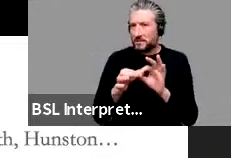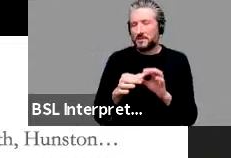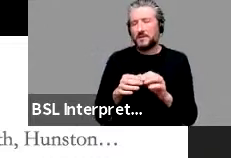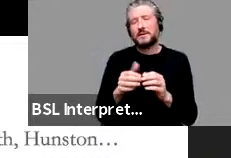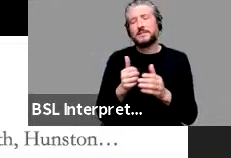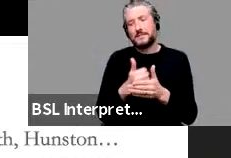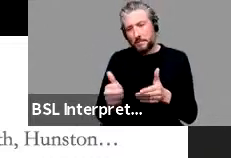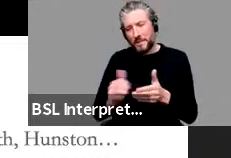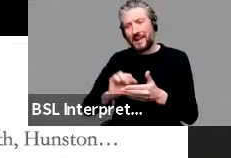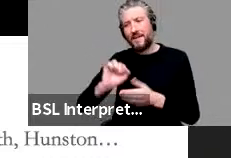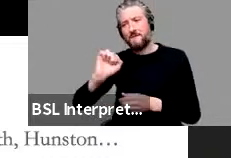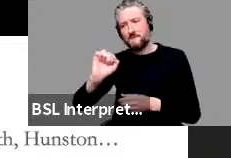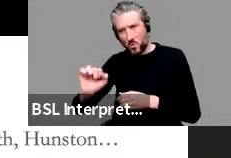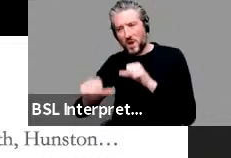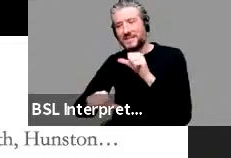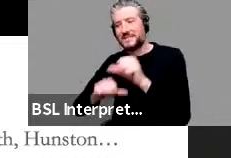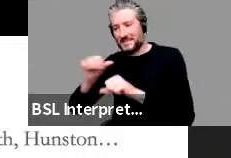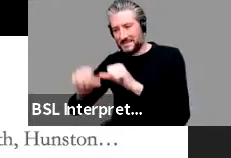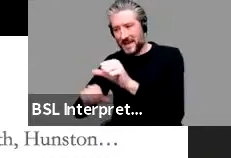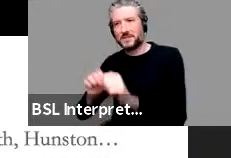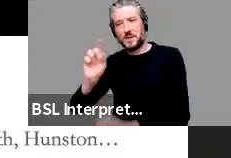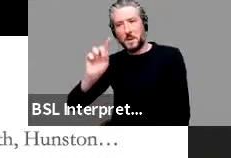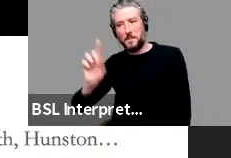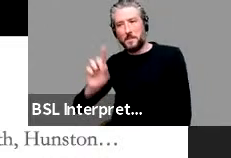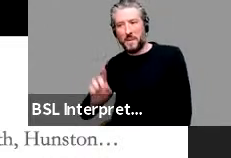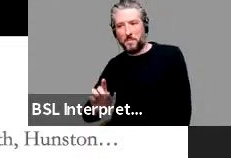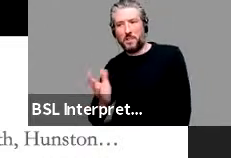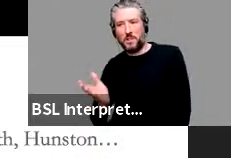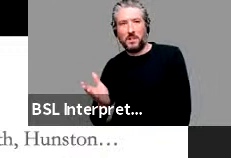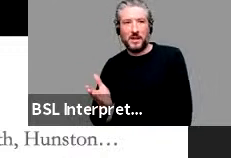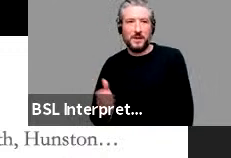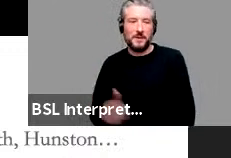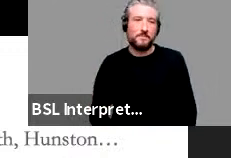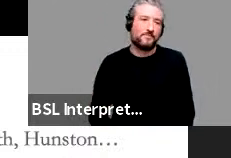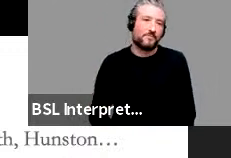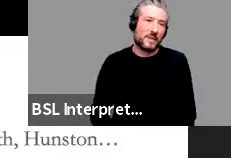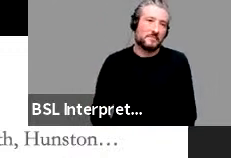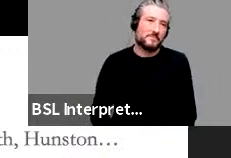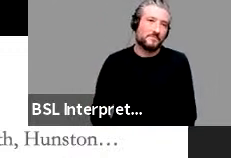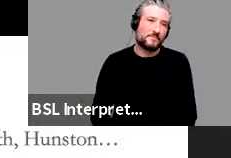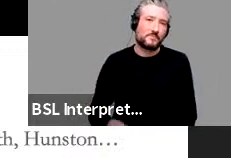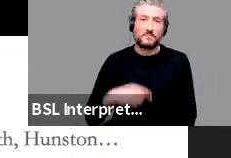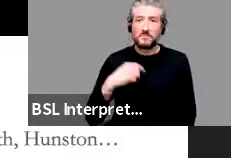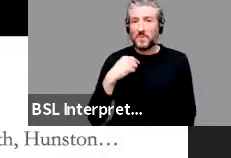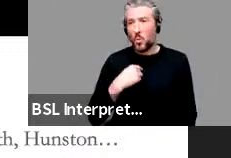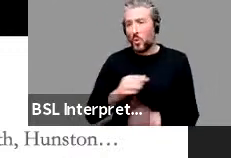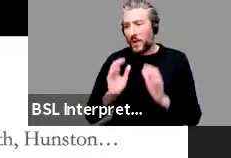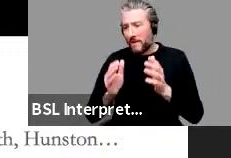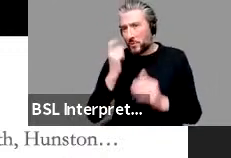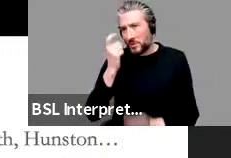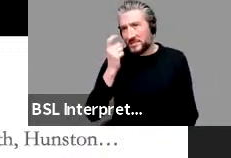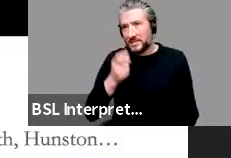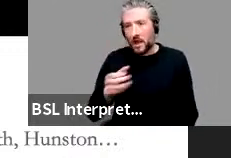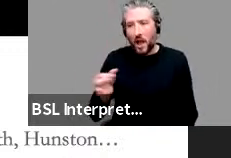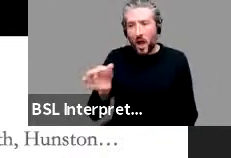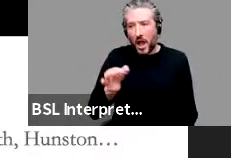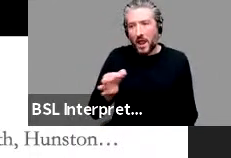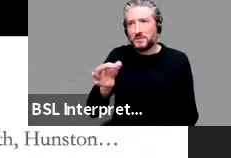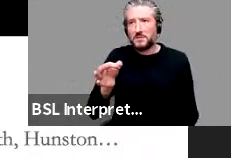So that's another thing that's really interesting, including accounting for island constraints and scope properties and so on.